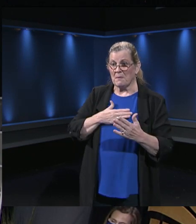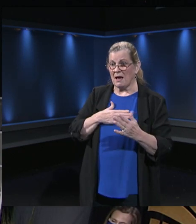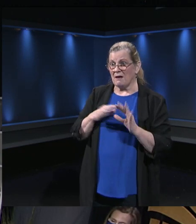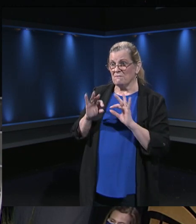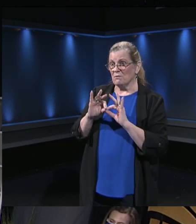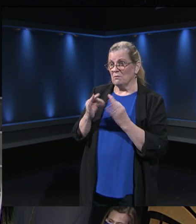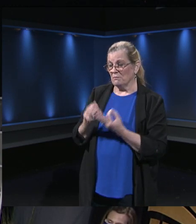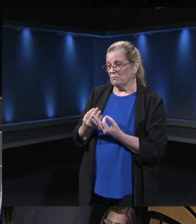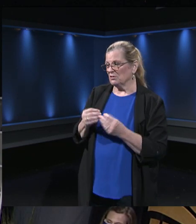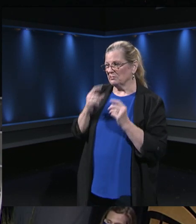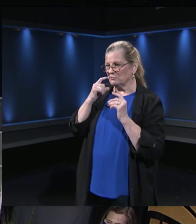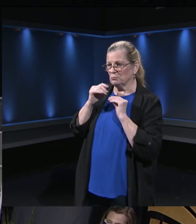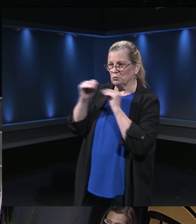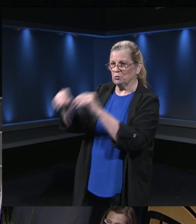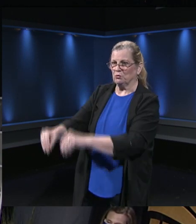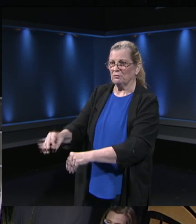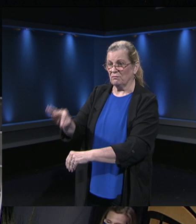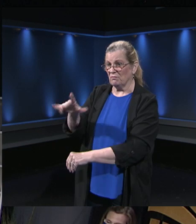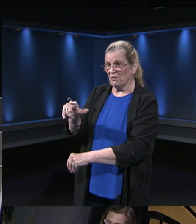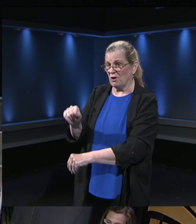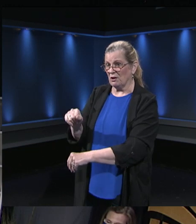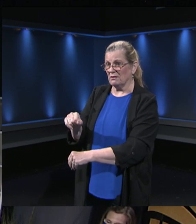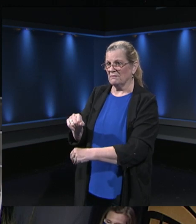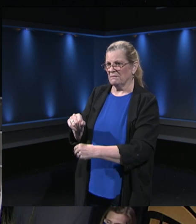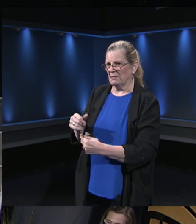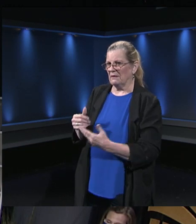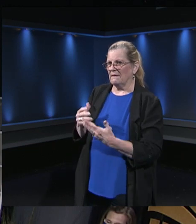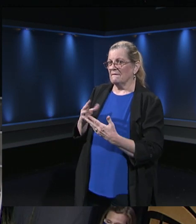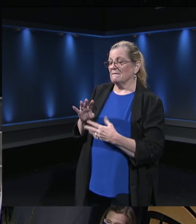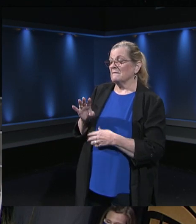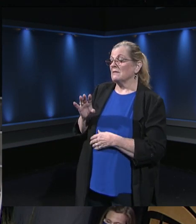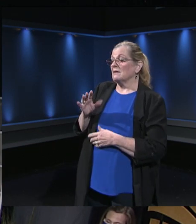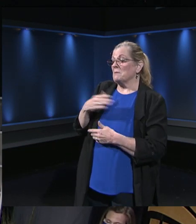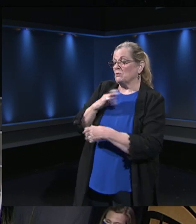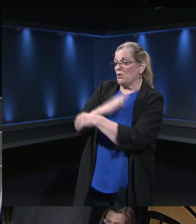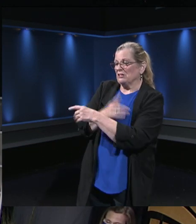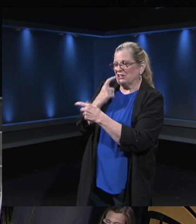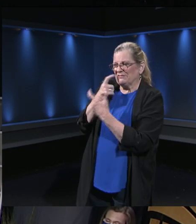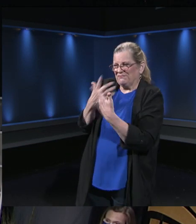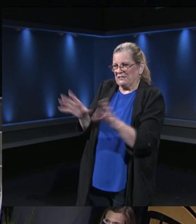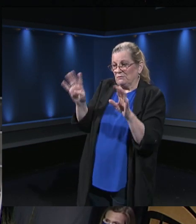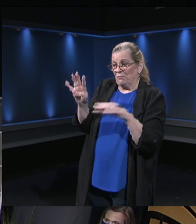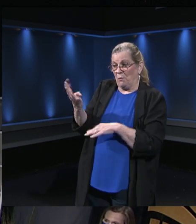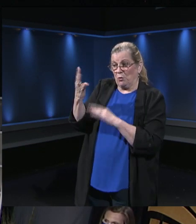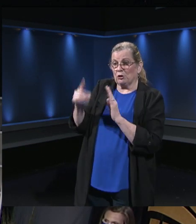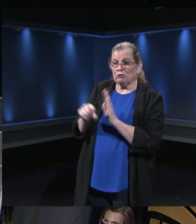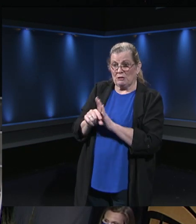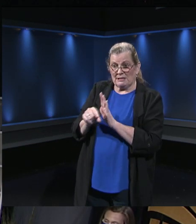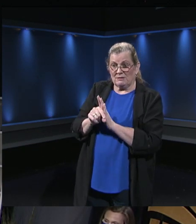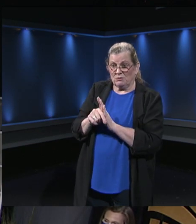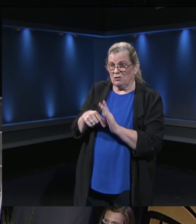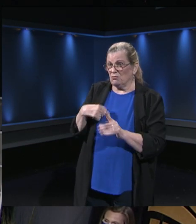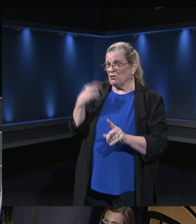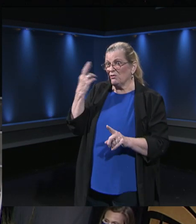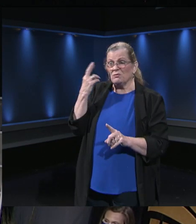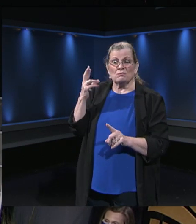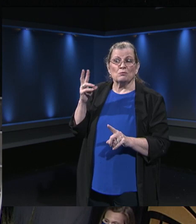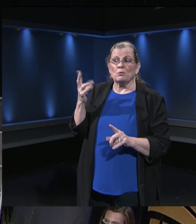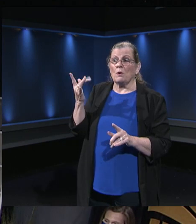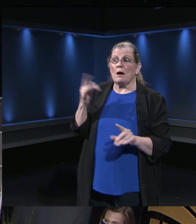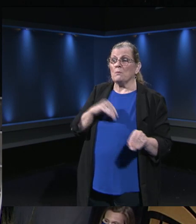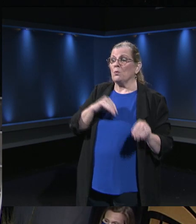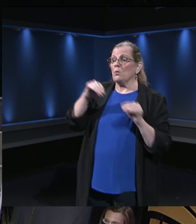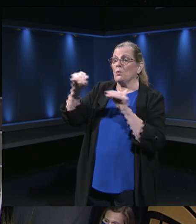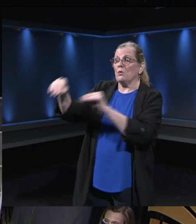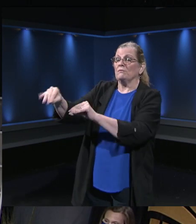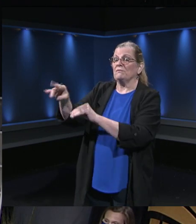where my daughter finished her fourth grade in a private school system. And again, one of the reasons we moved to Virginia, besides the fact that I did